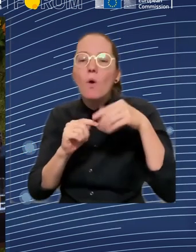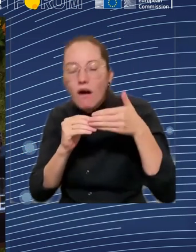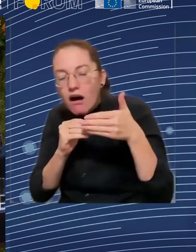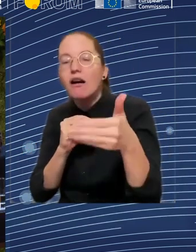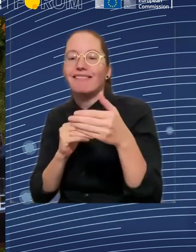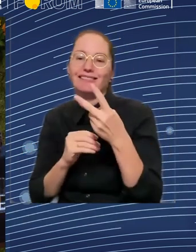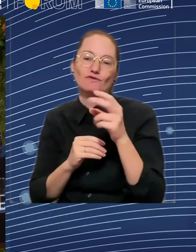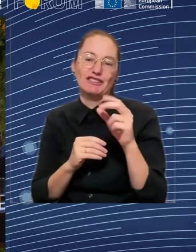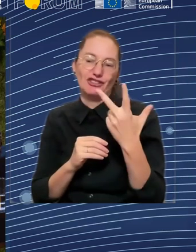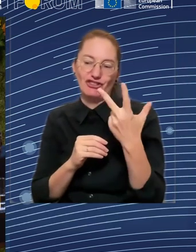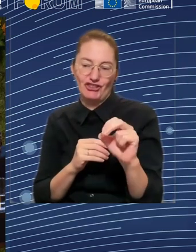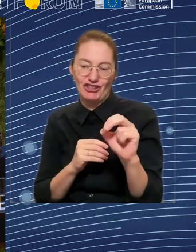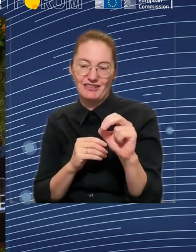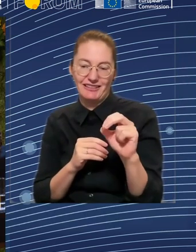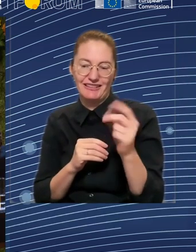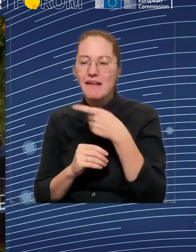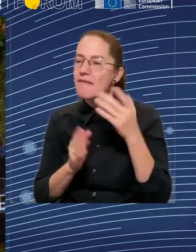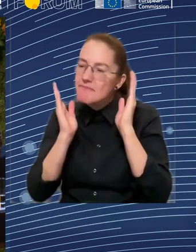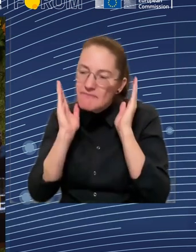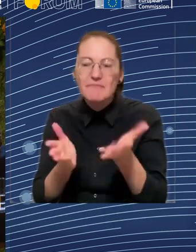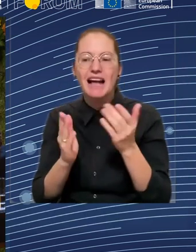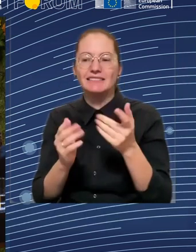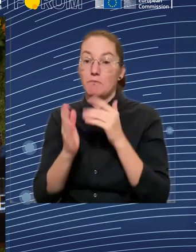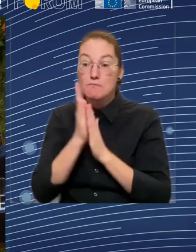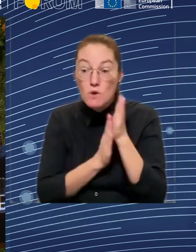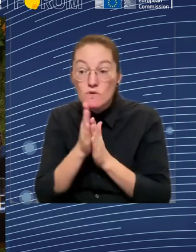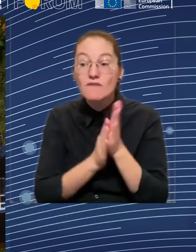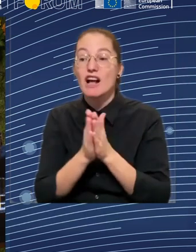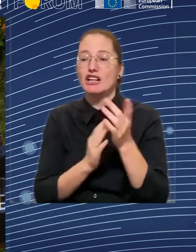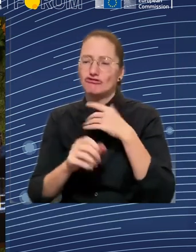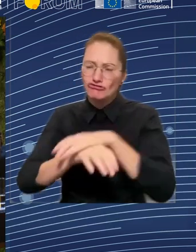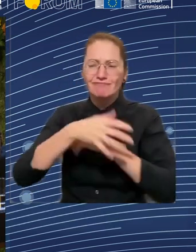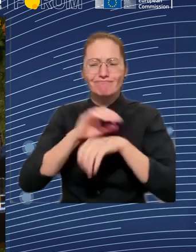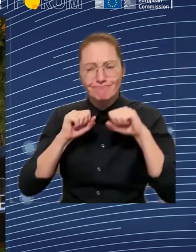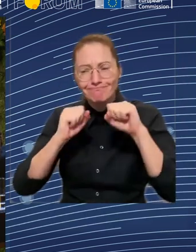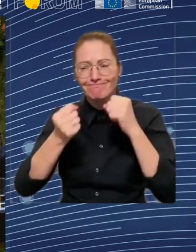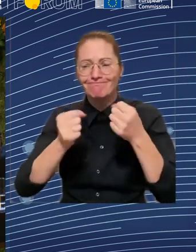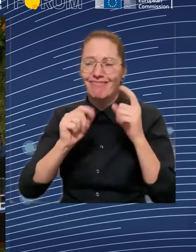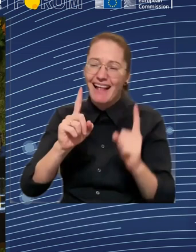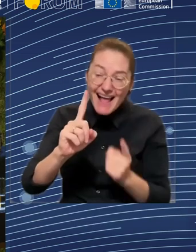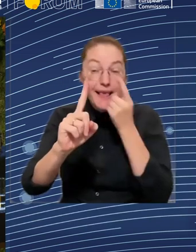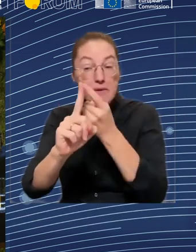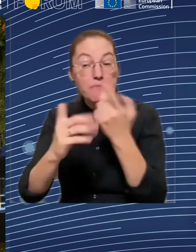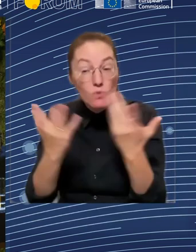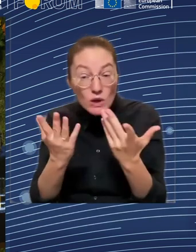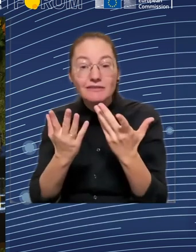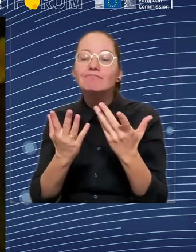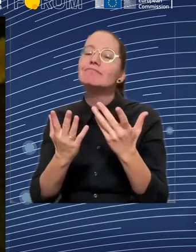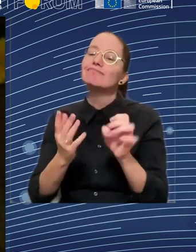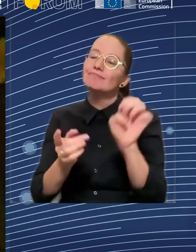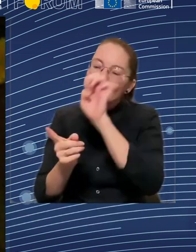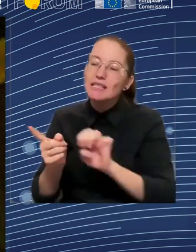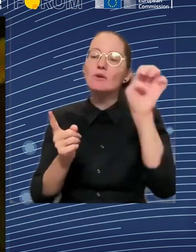there should not be a citizen that is to be left alone or behind or an